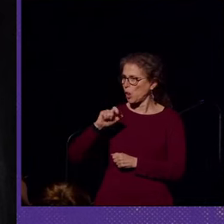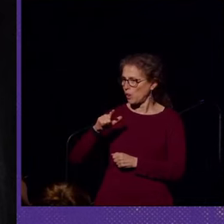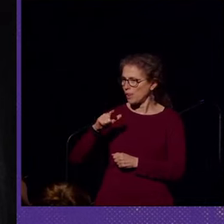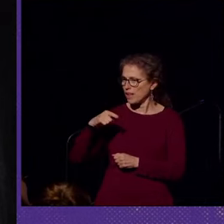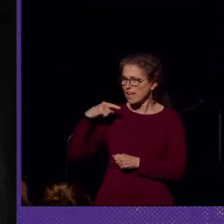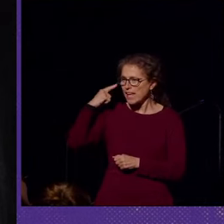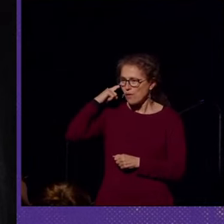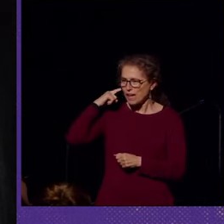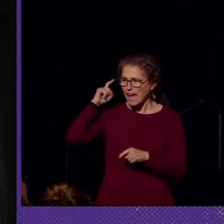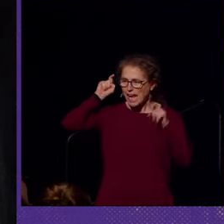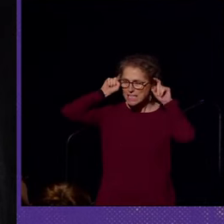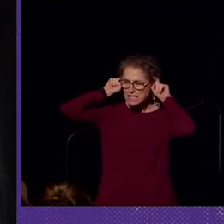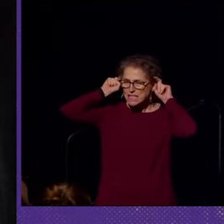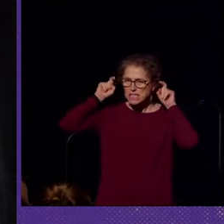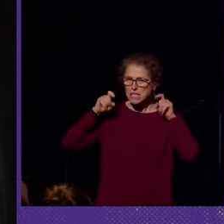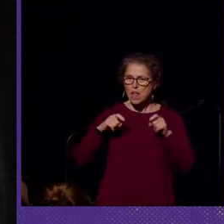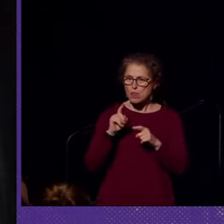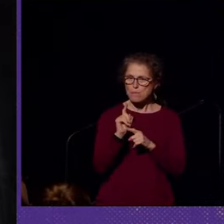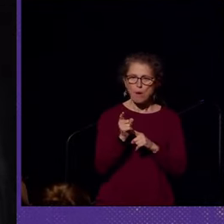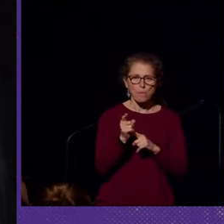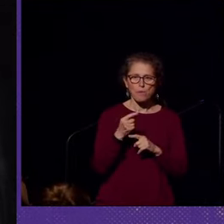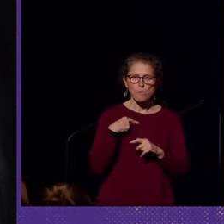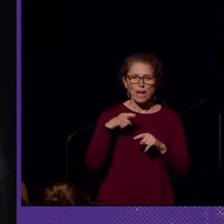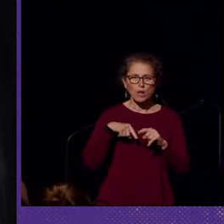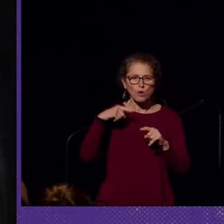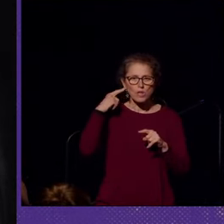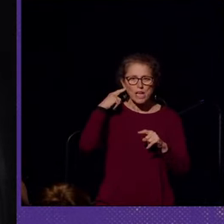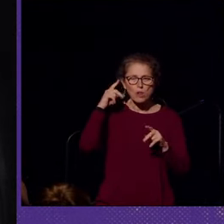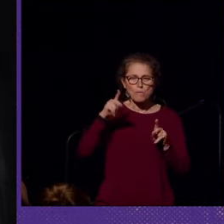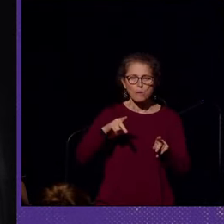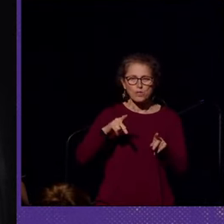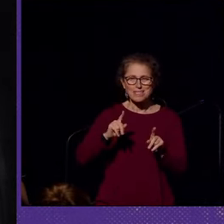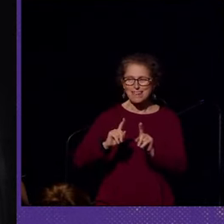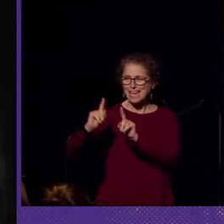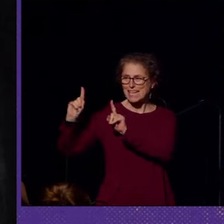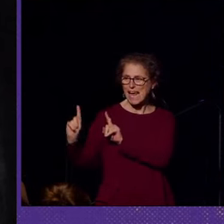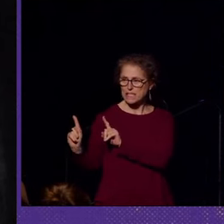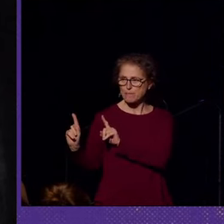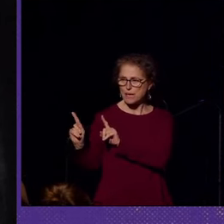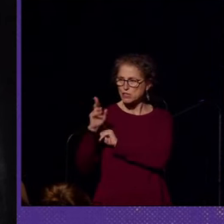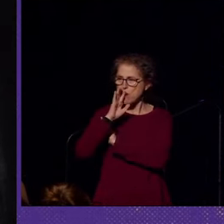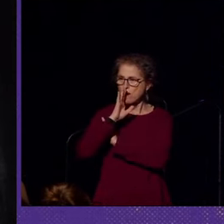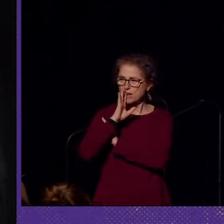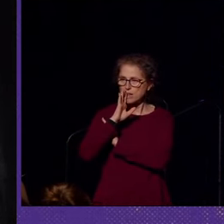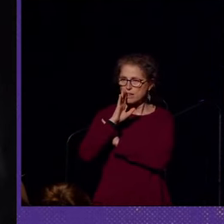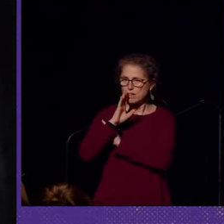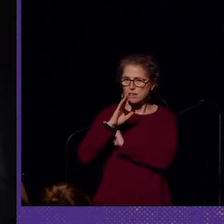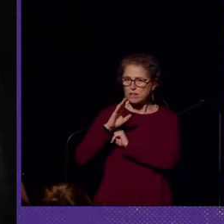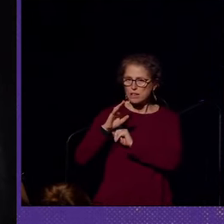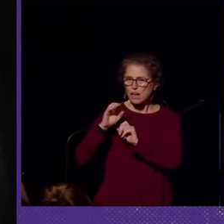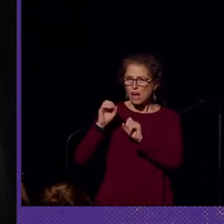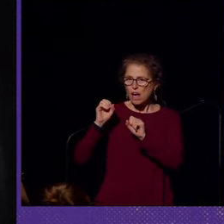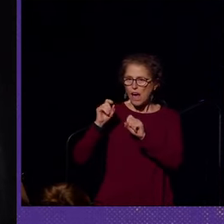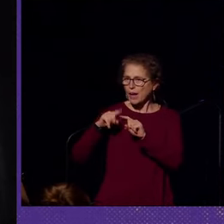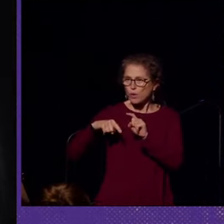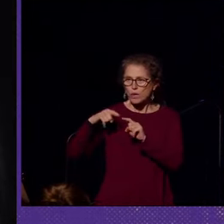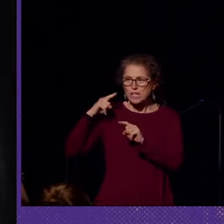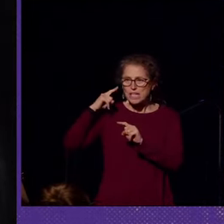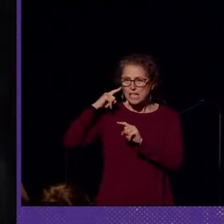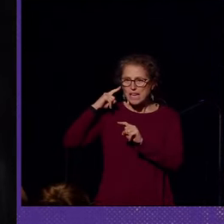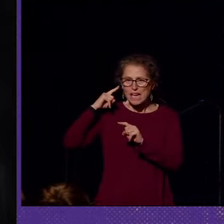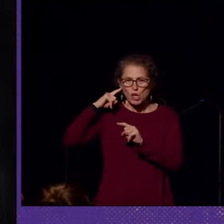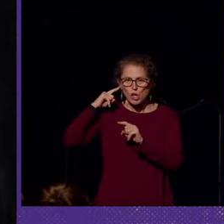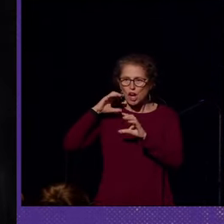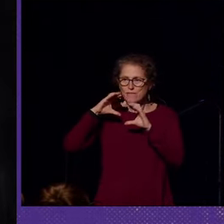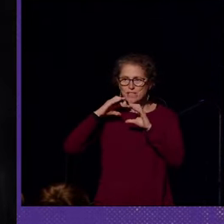there were moments when I couldn't hear the person standing next to me talking, but I couldn't hear, like, conversation down the hallway.